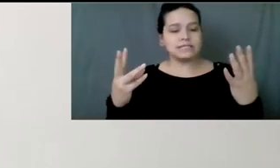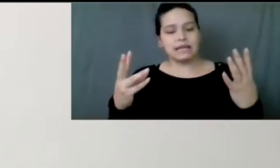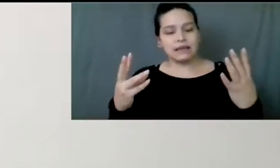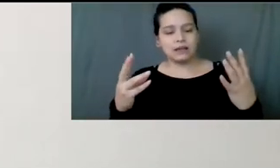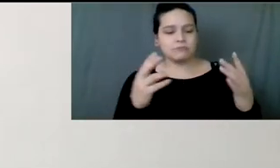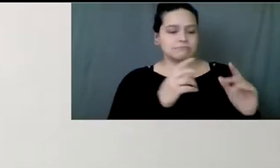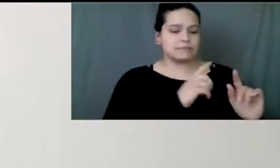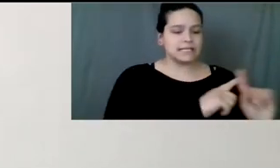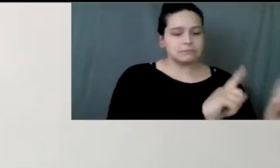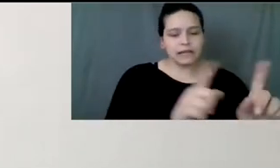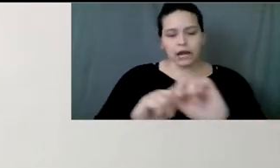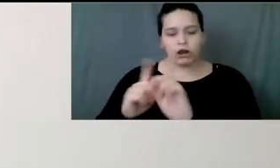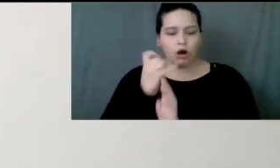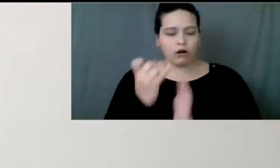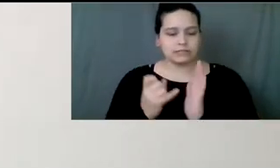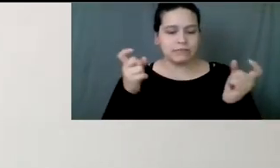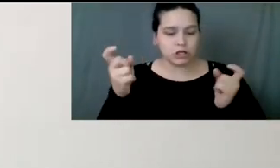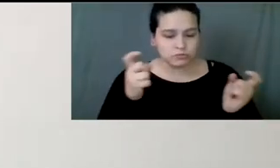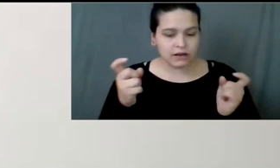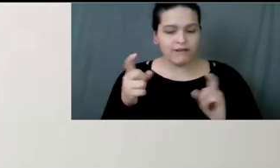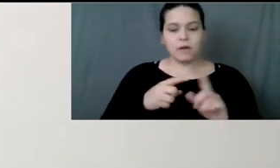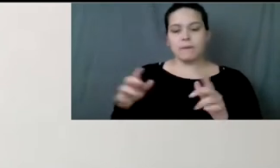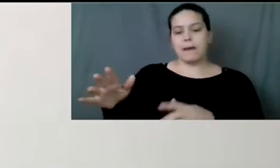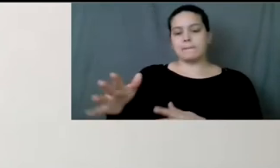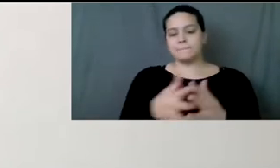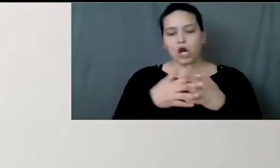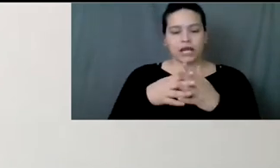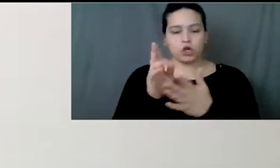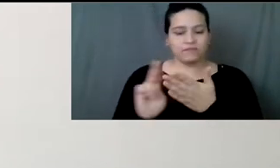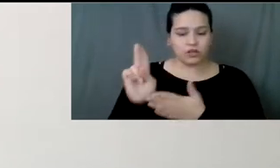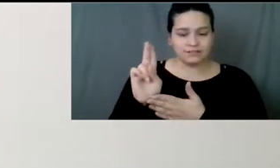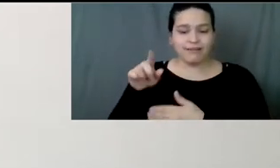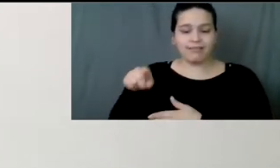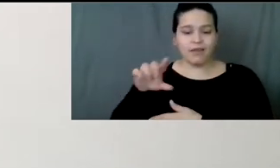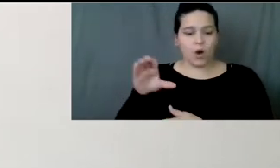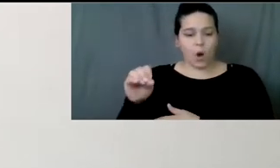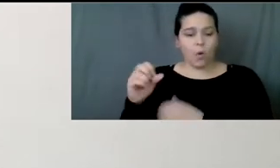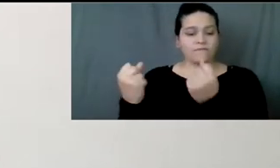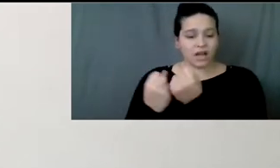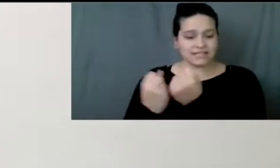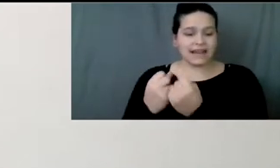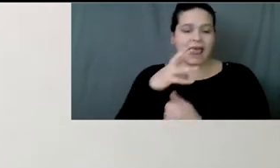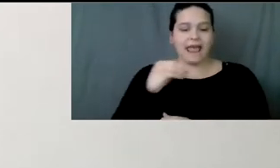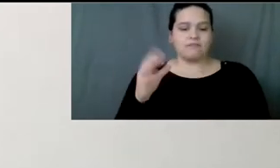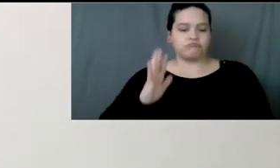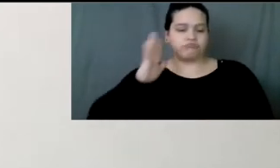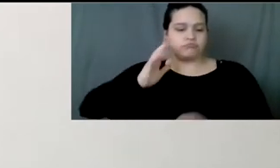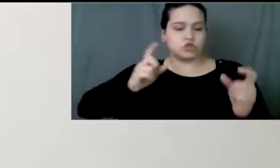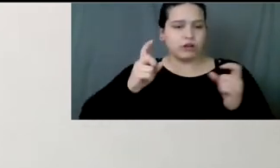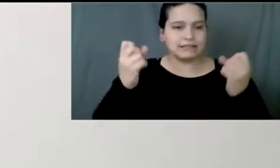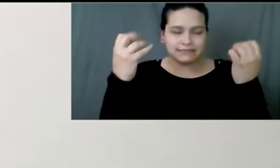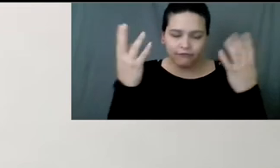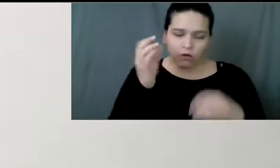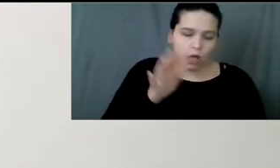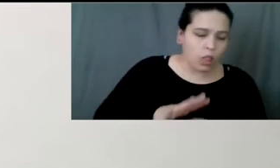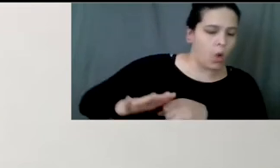Solidarity Foundation and the Nelwat Ish Kamewe Artist Collective. We recognize that the education most